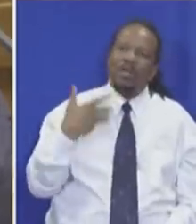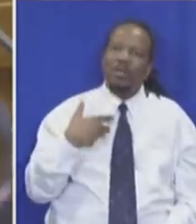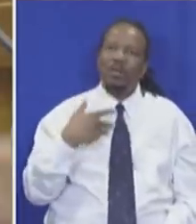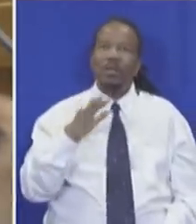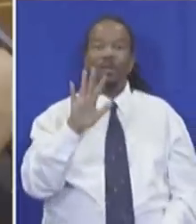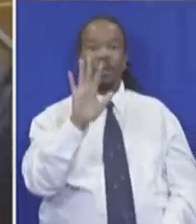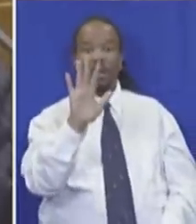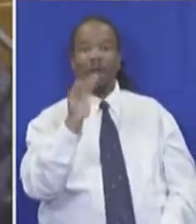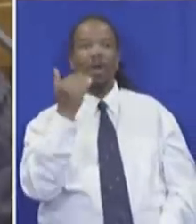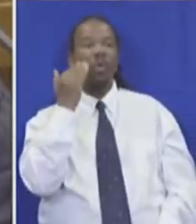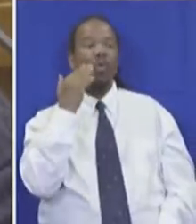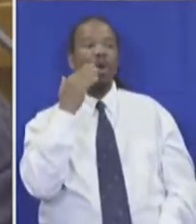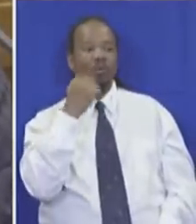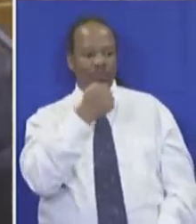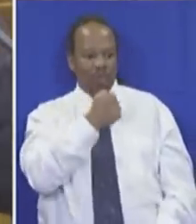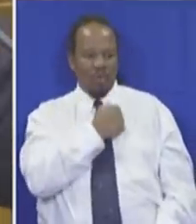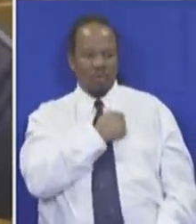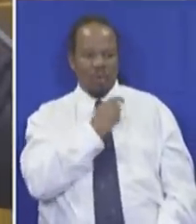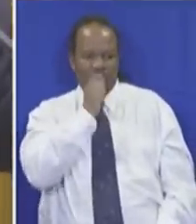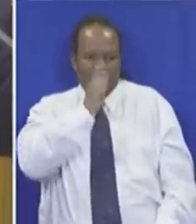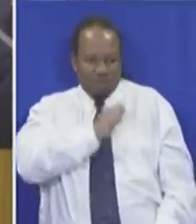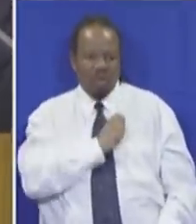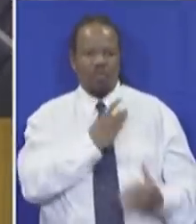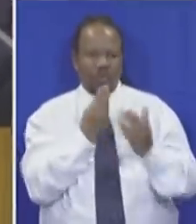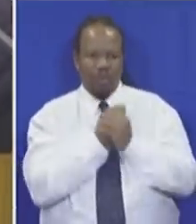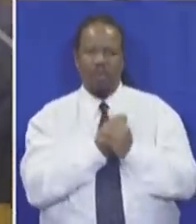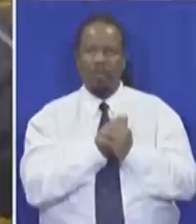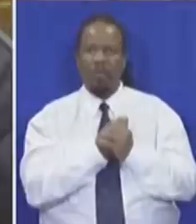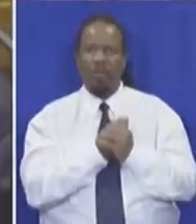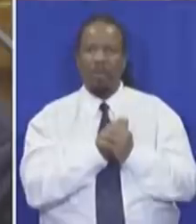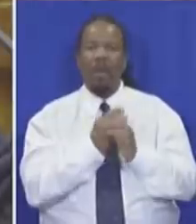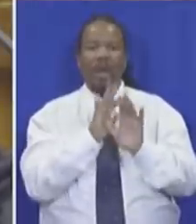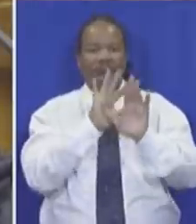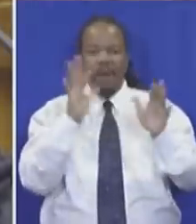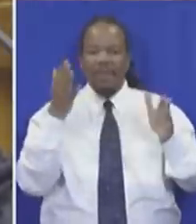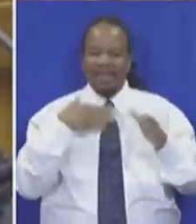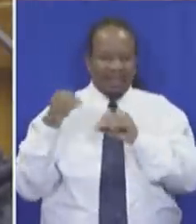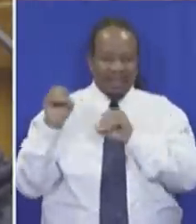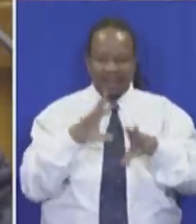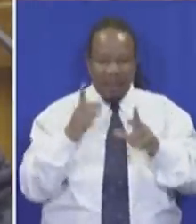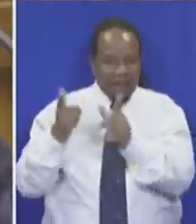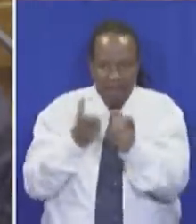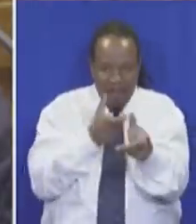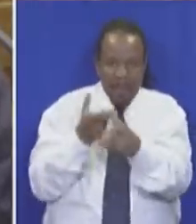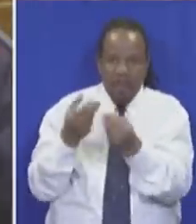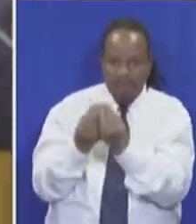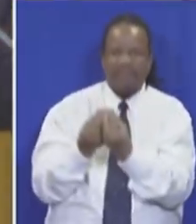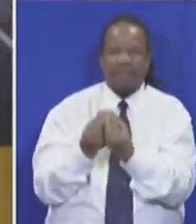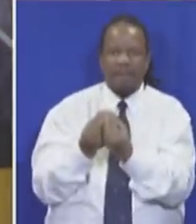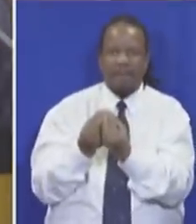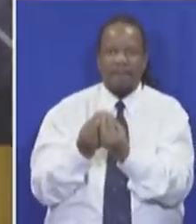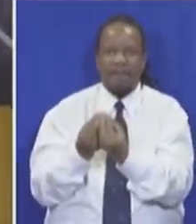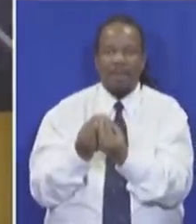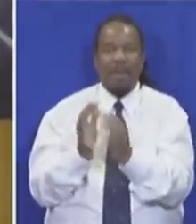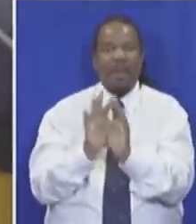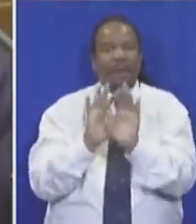who are my comrades that I trust. I've worked with them. I've been in the trenches with them. The whites. I've been